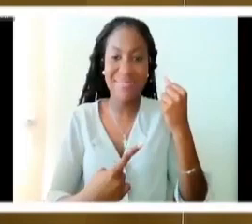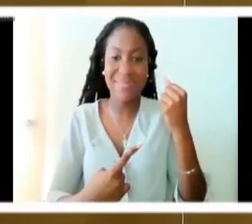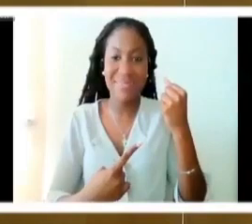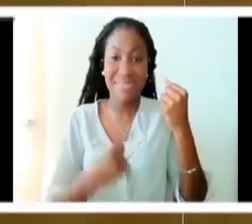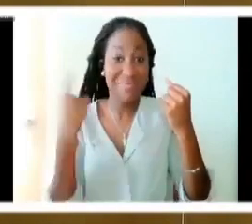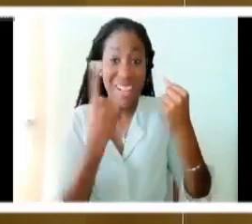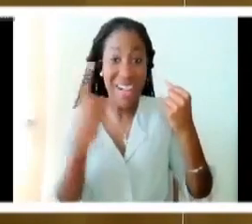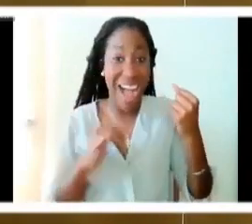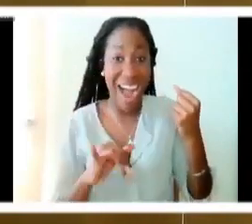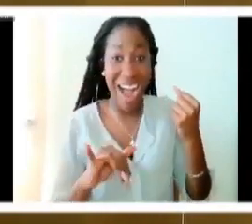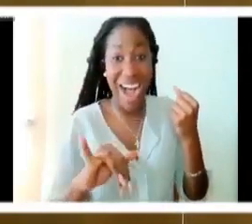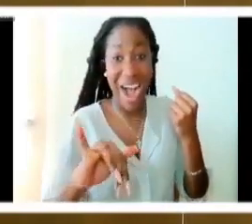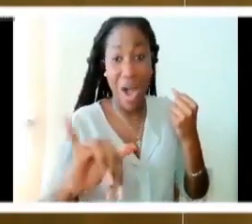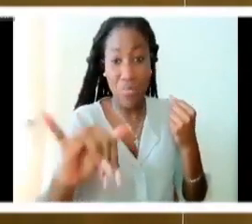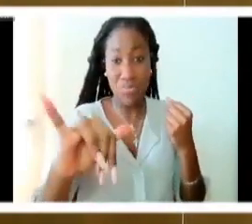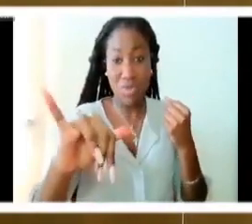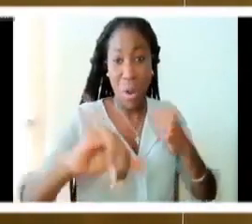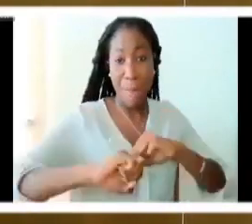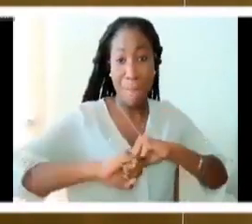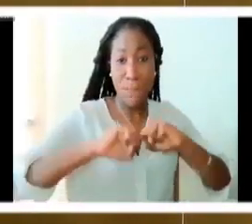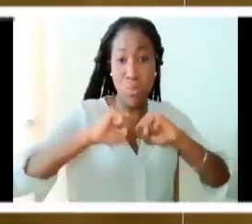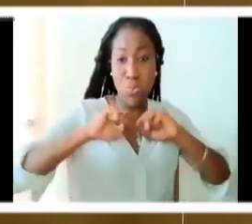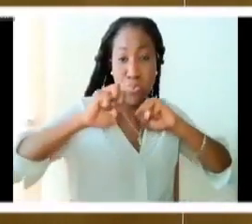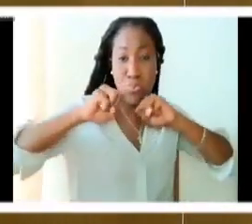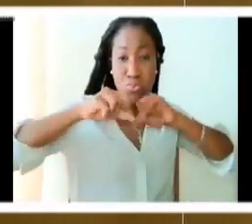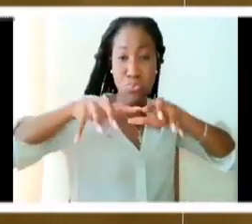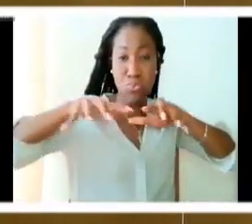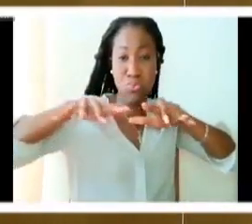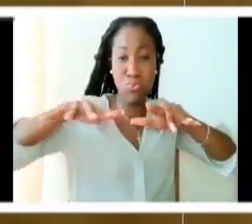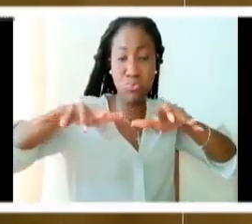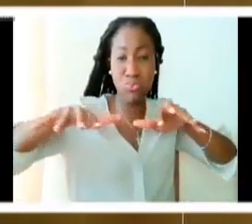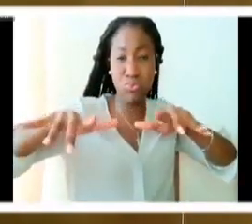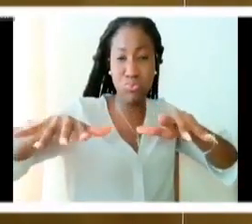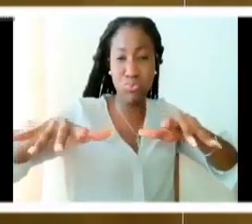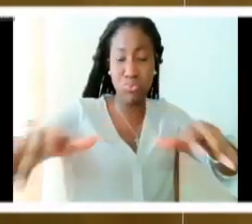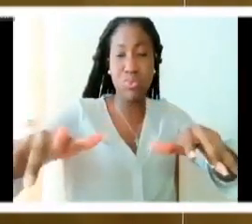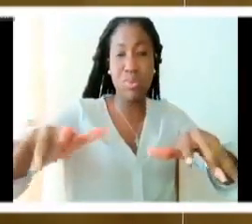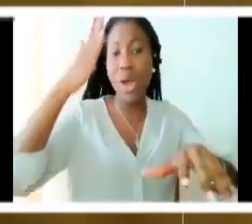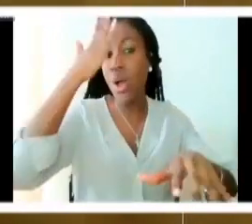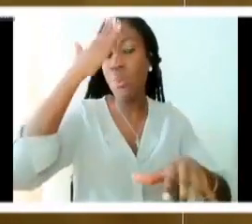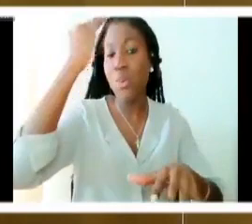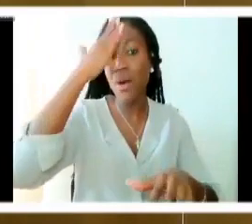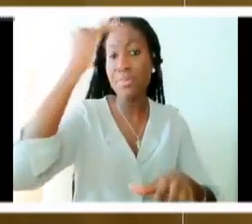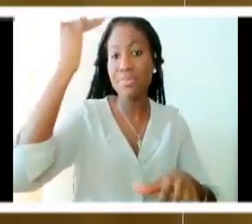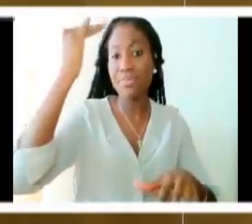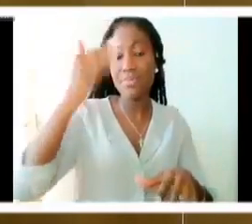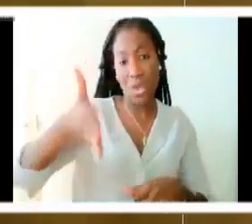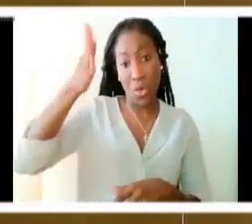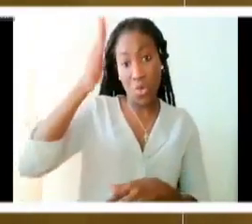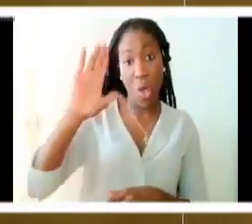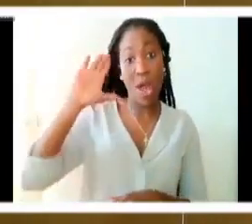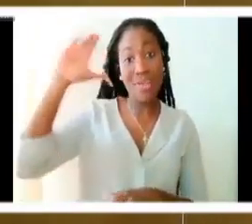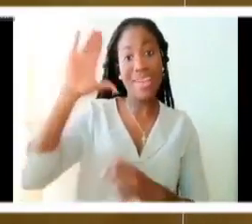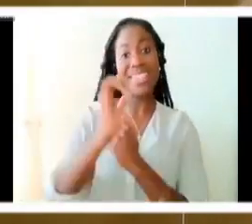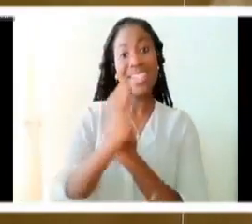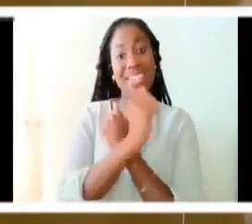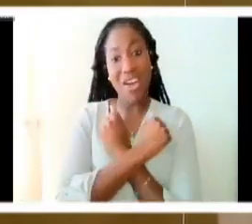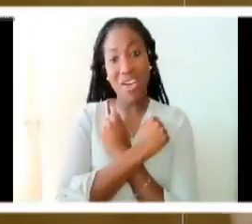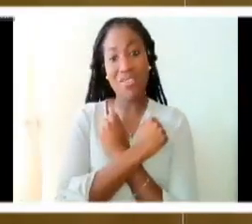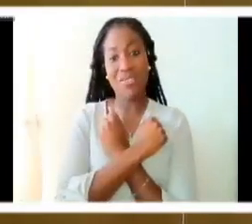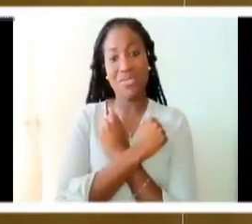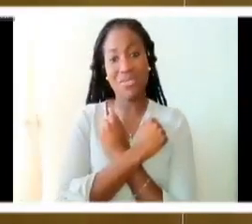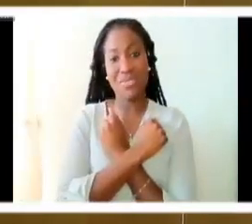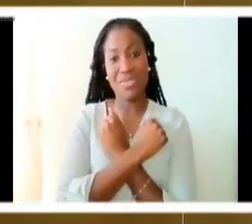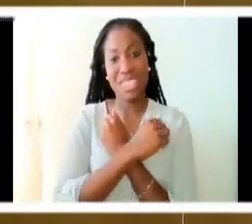explodes not because of need but it explodes because of love that is flowing out to the